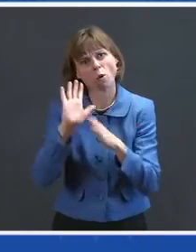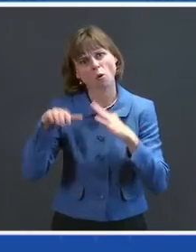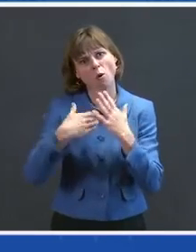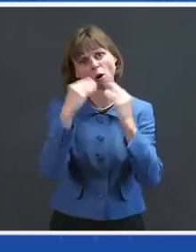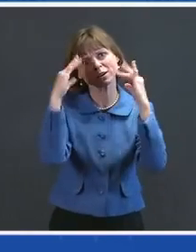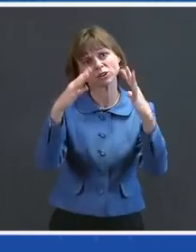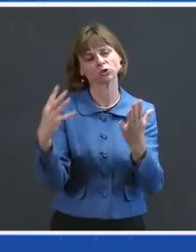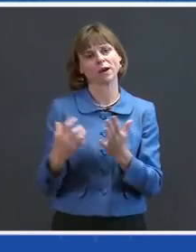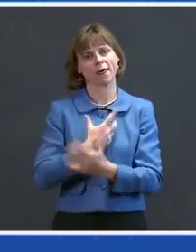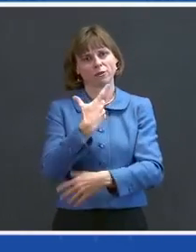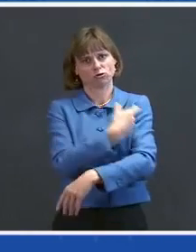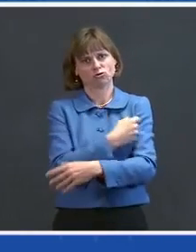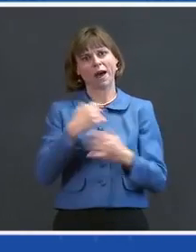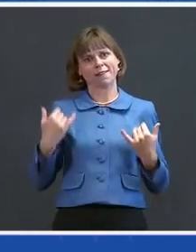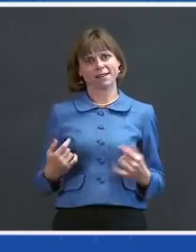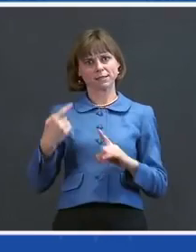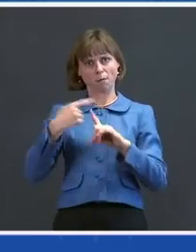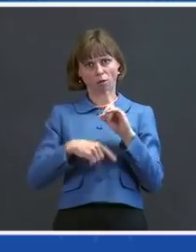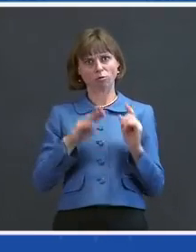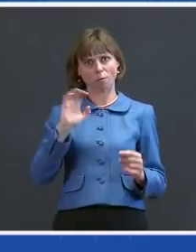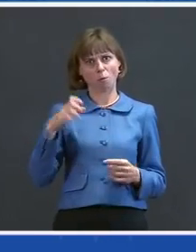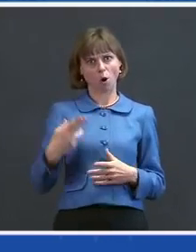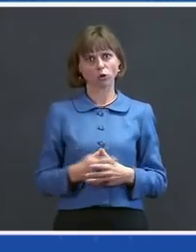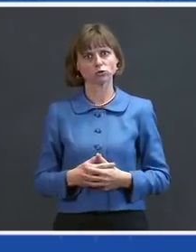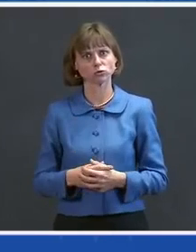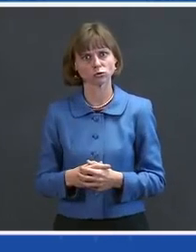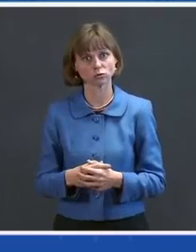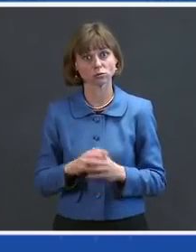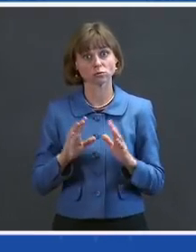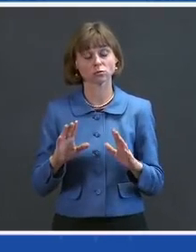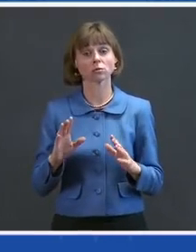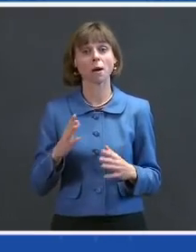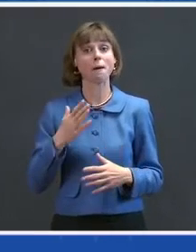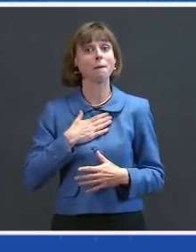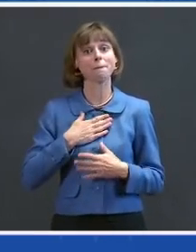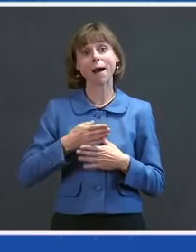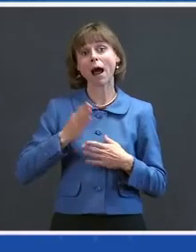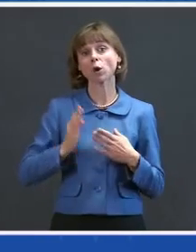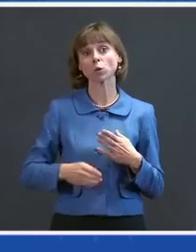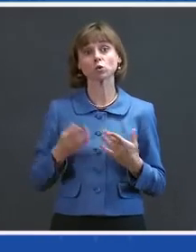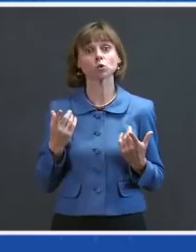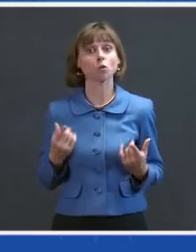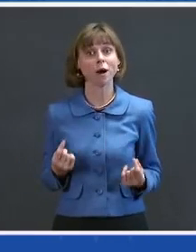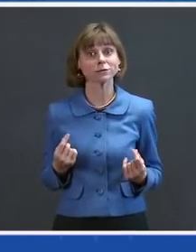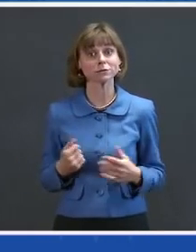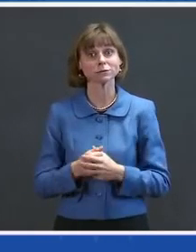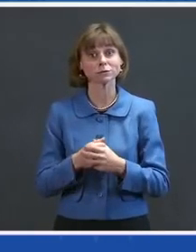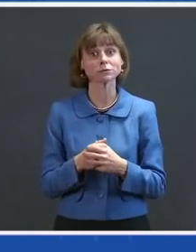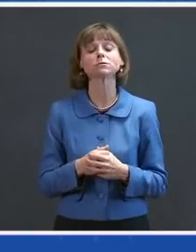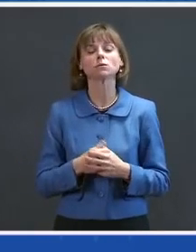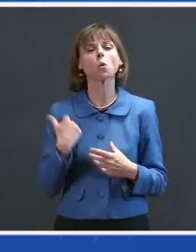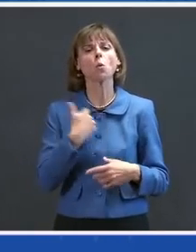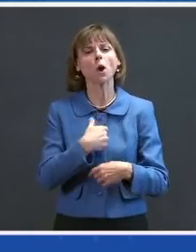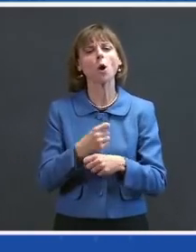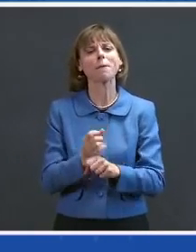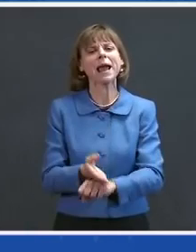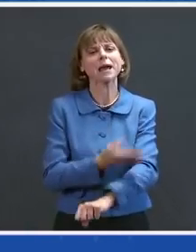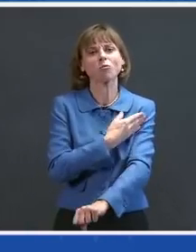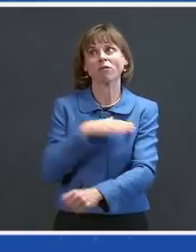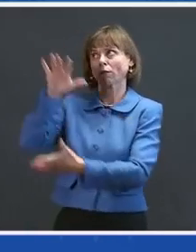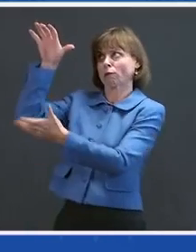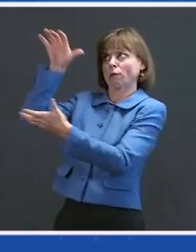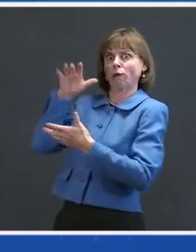this month — the month of March. I want to conclude with this. We're making progress from the mess we inherited.